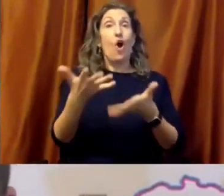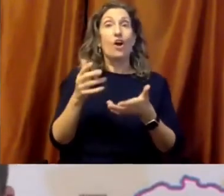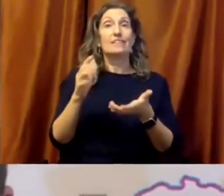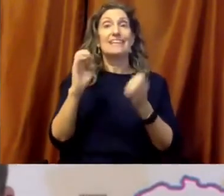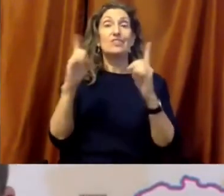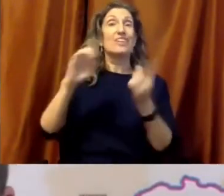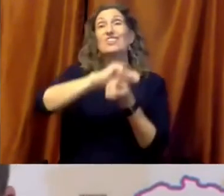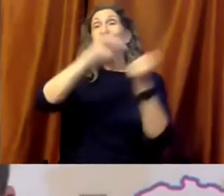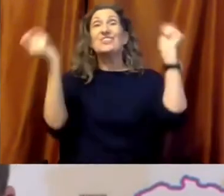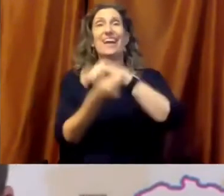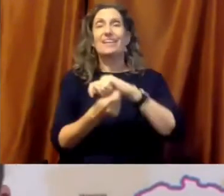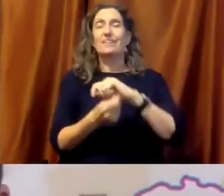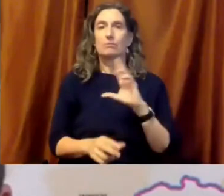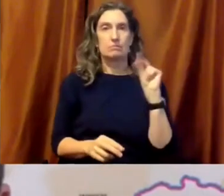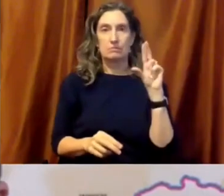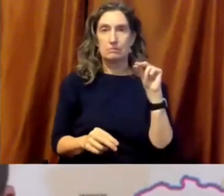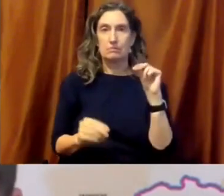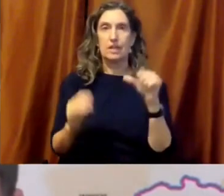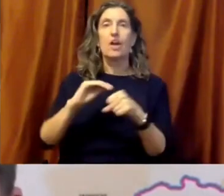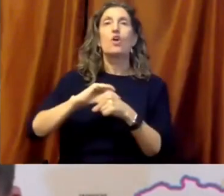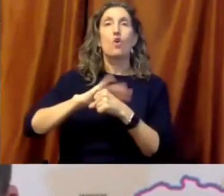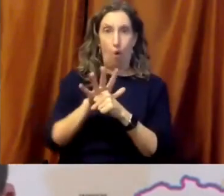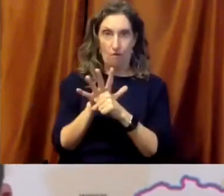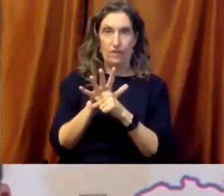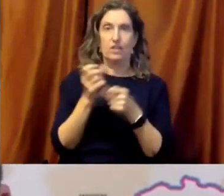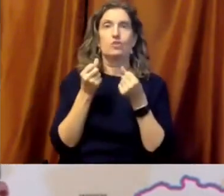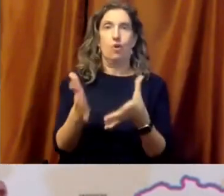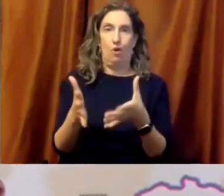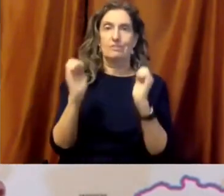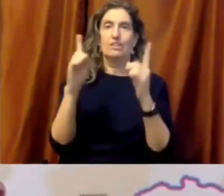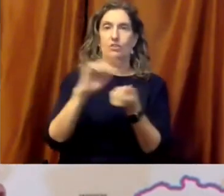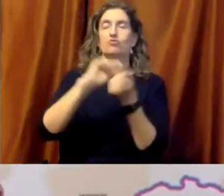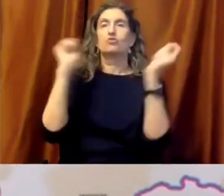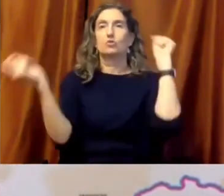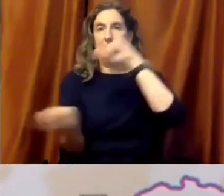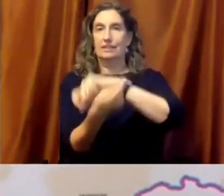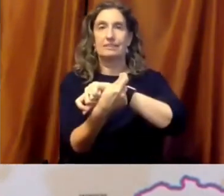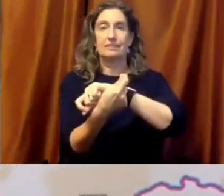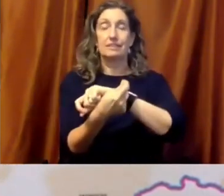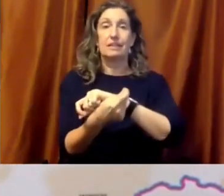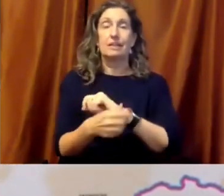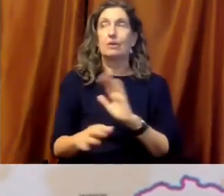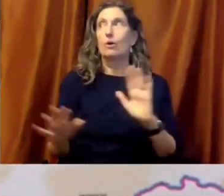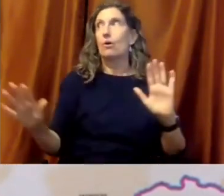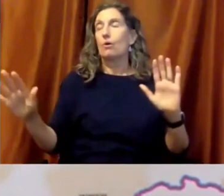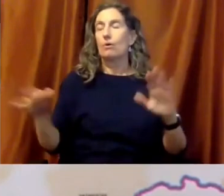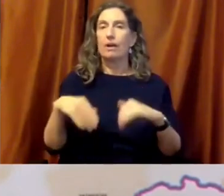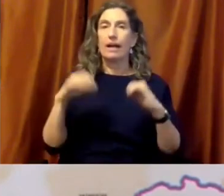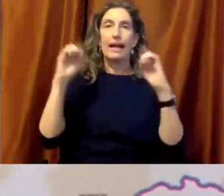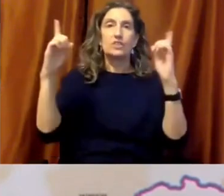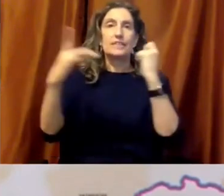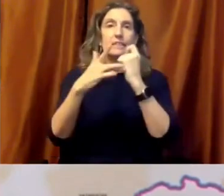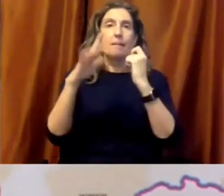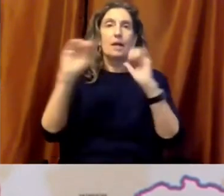its biggest year ever in 2020. Startups in the U.S. alone raised a reported $2.2 billion